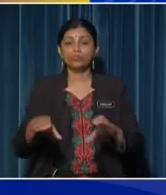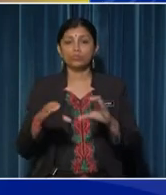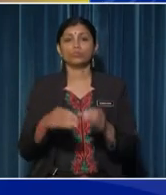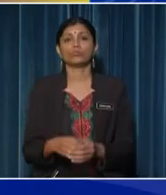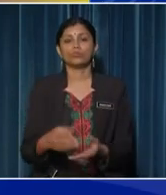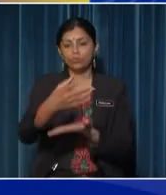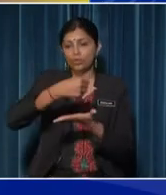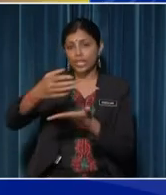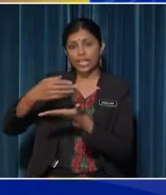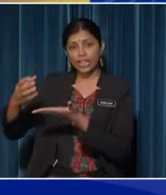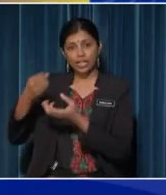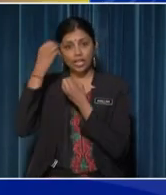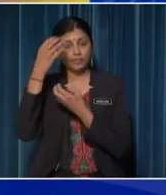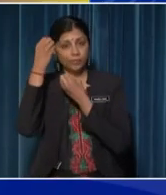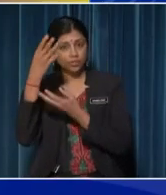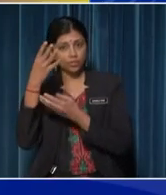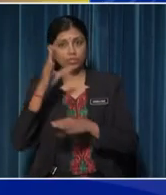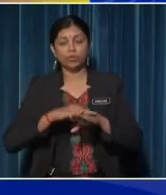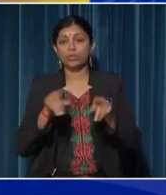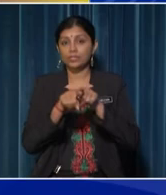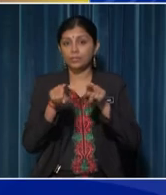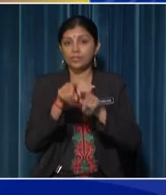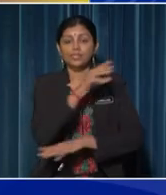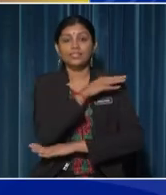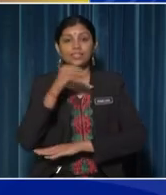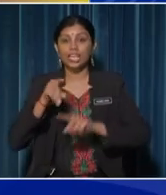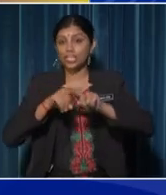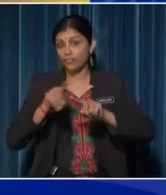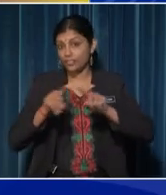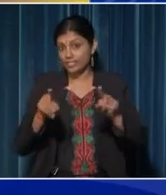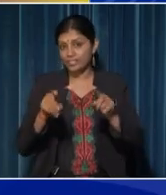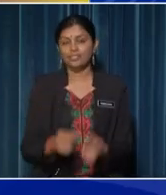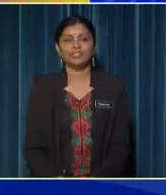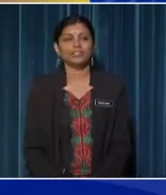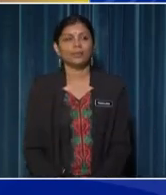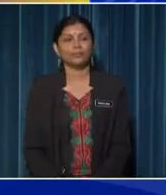information on the similarities and differences between those plants?